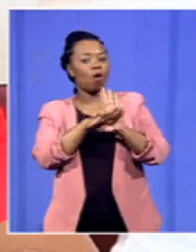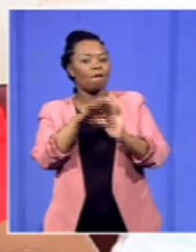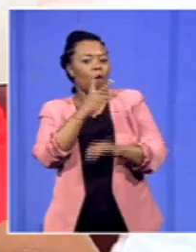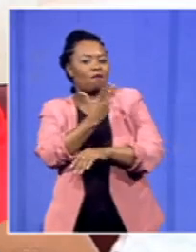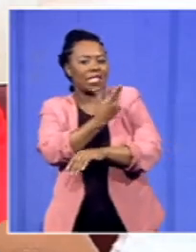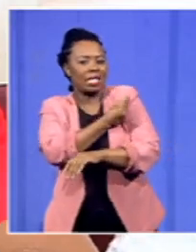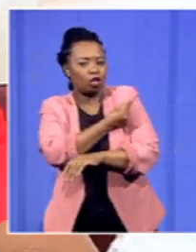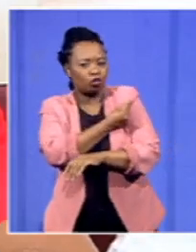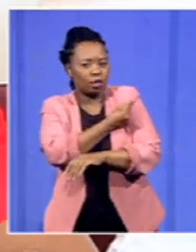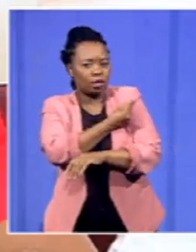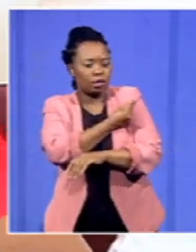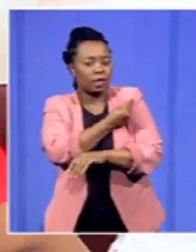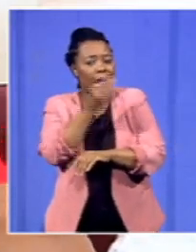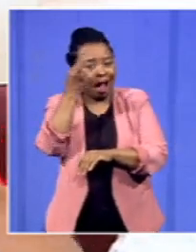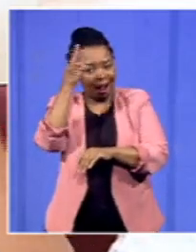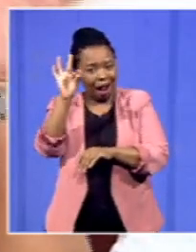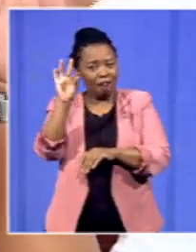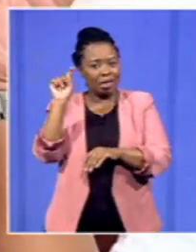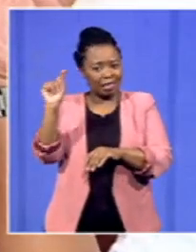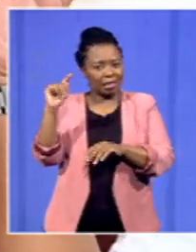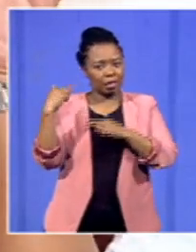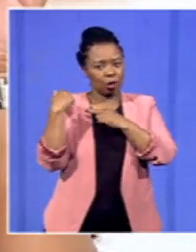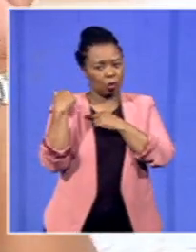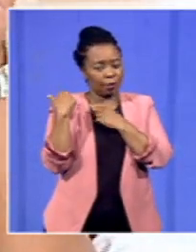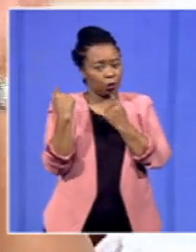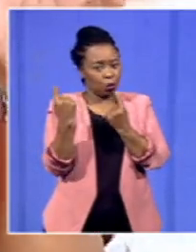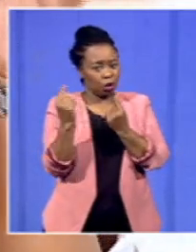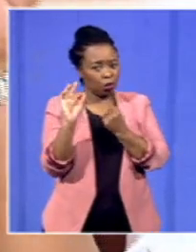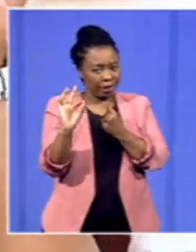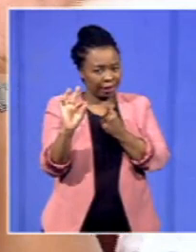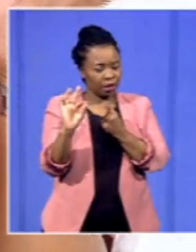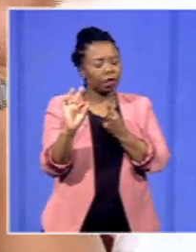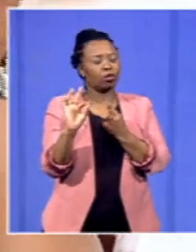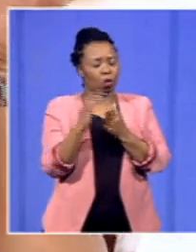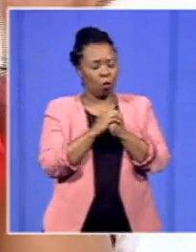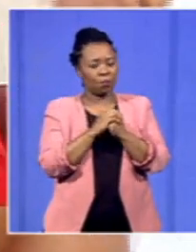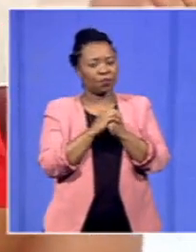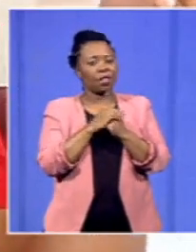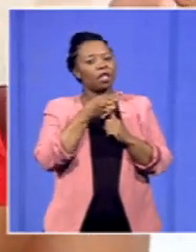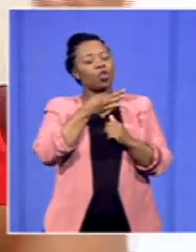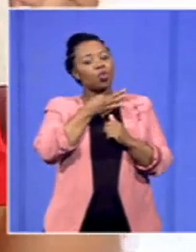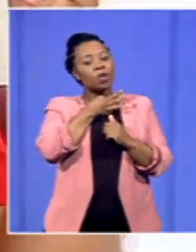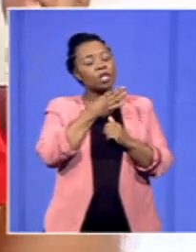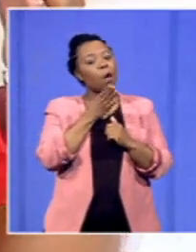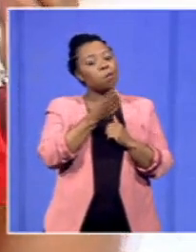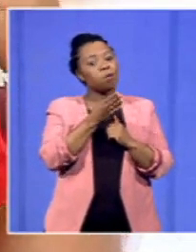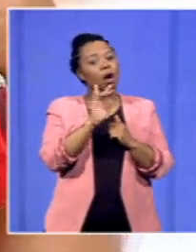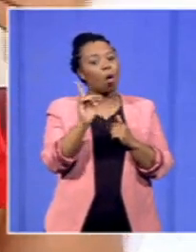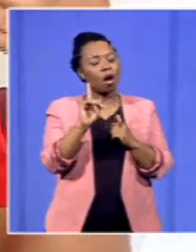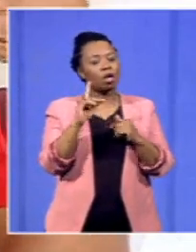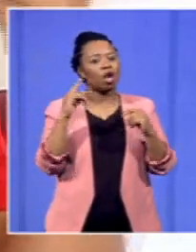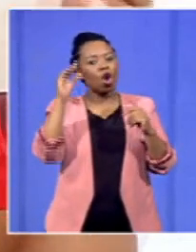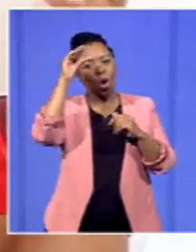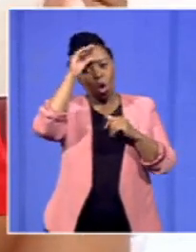was driven by government, you'll find that the risk that was there is that nurses who were